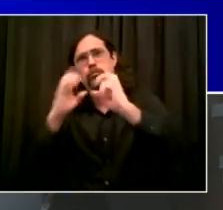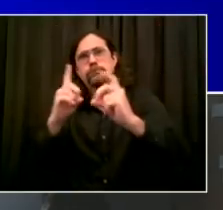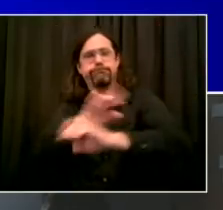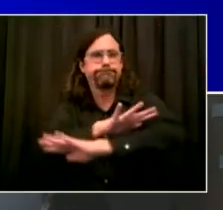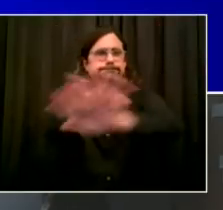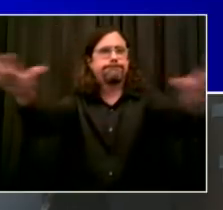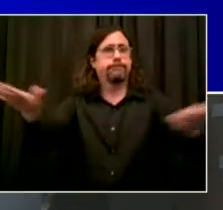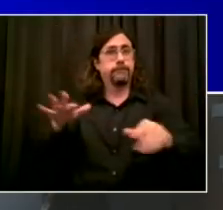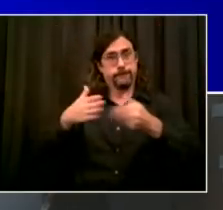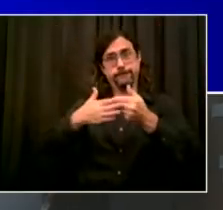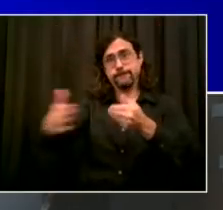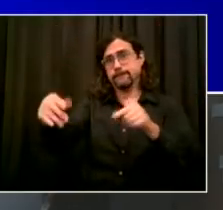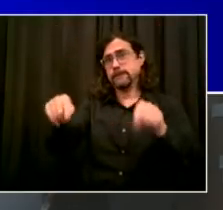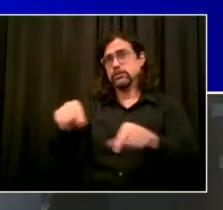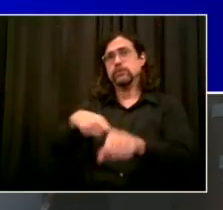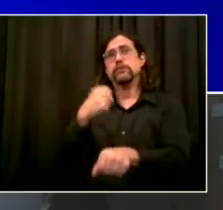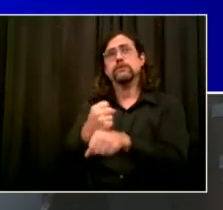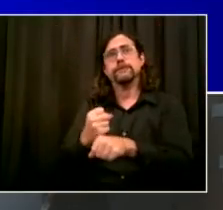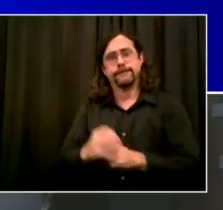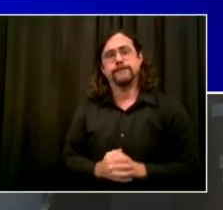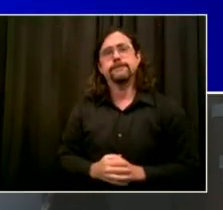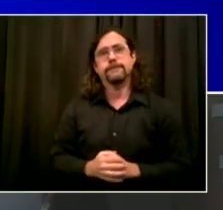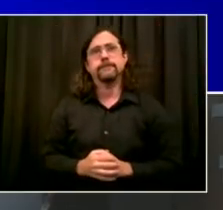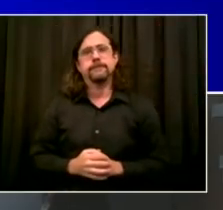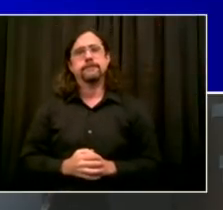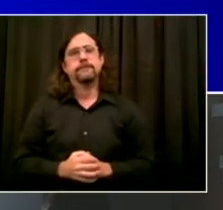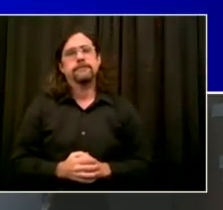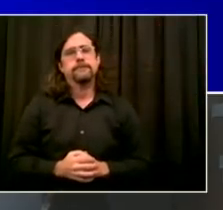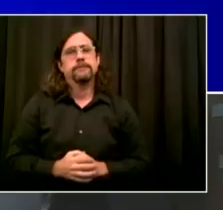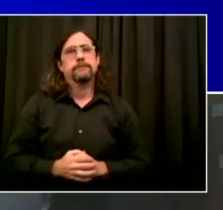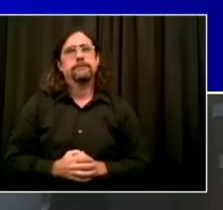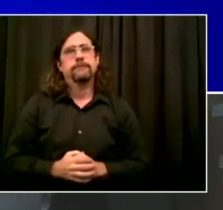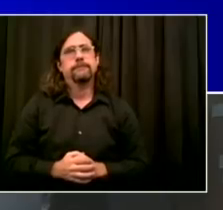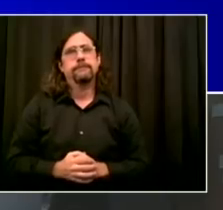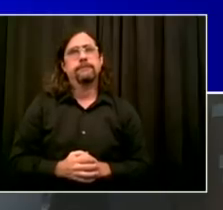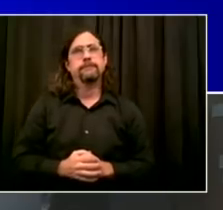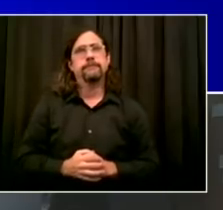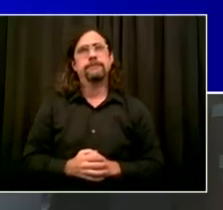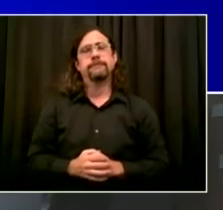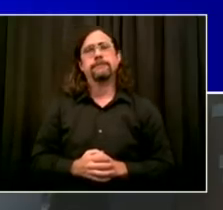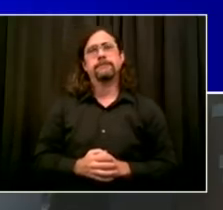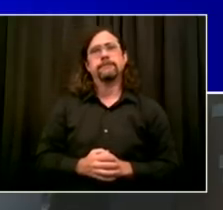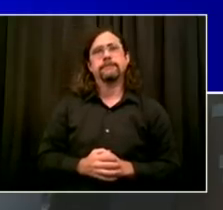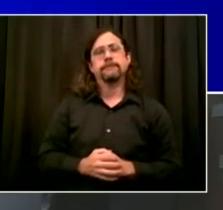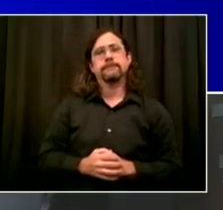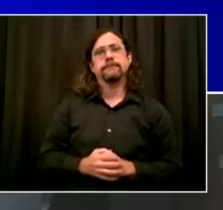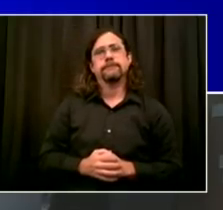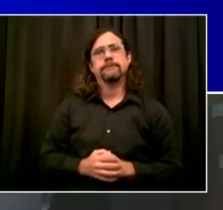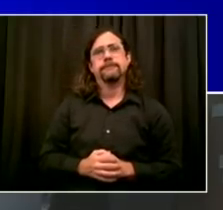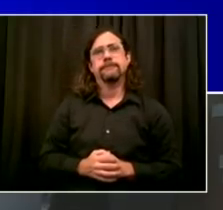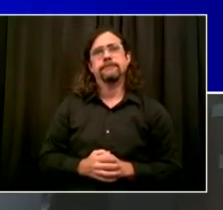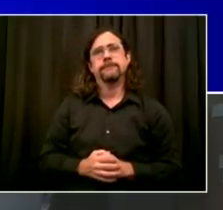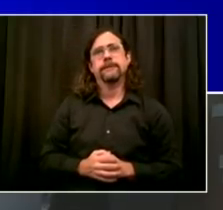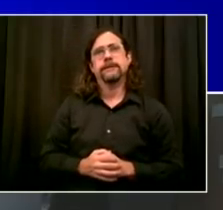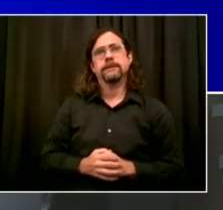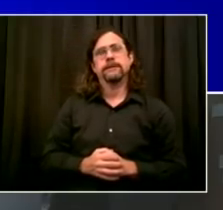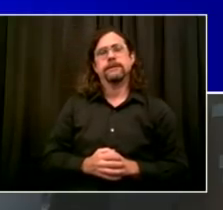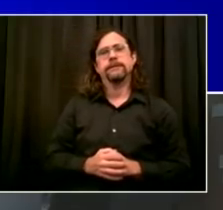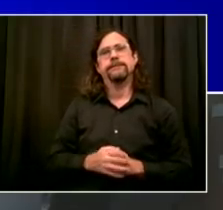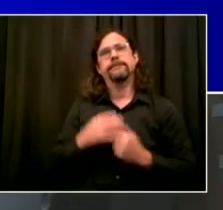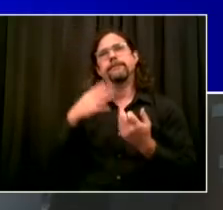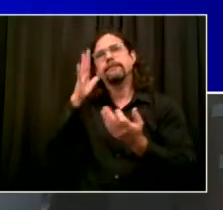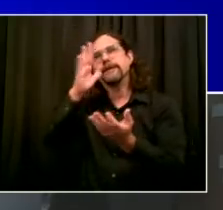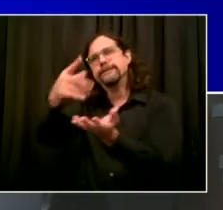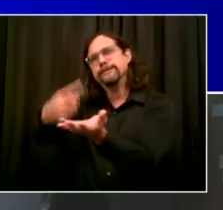as always. But we know, we know this city's come a long way, and we know we also are going to be smart and